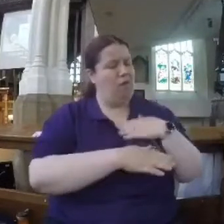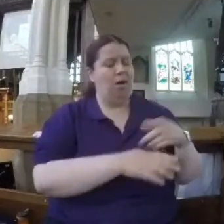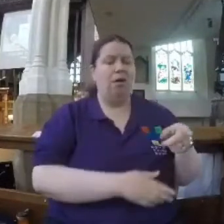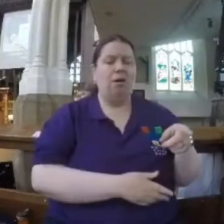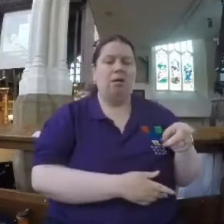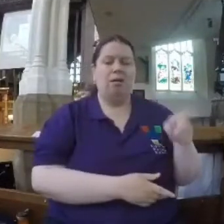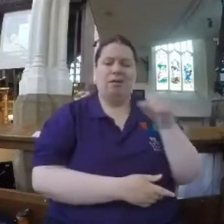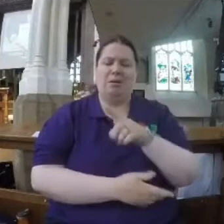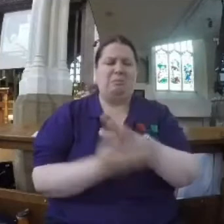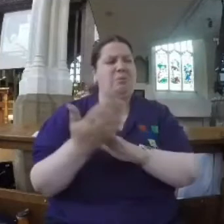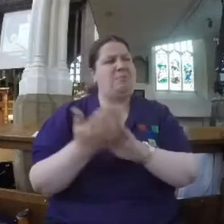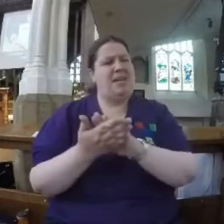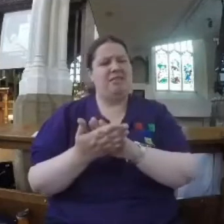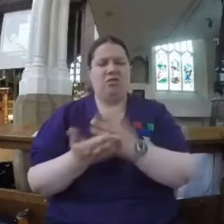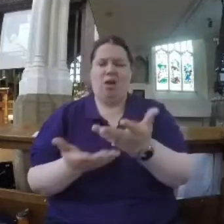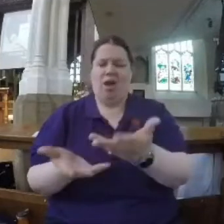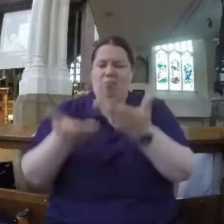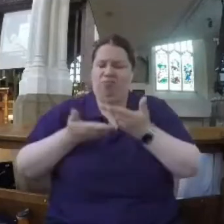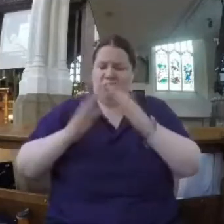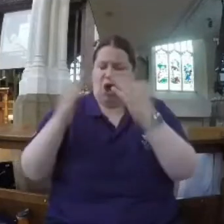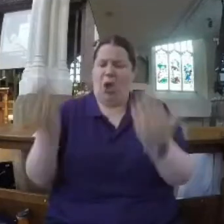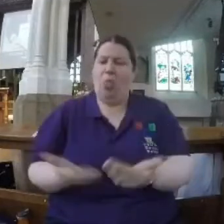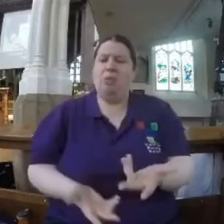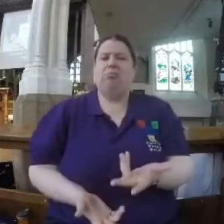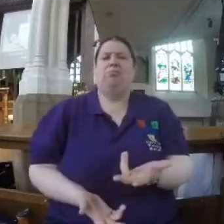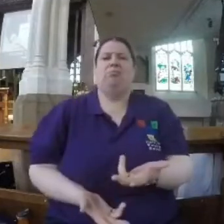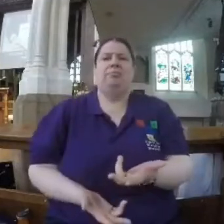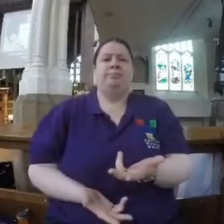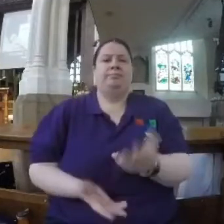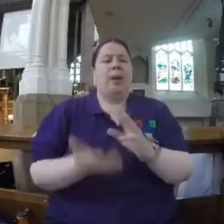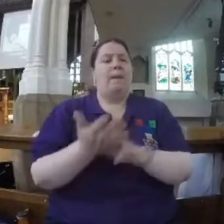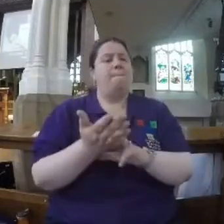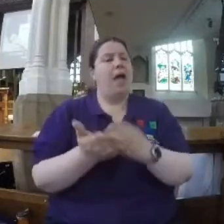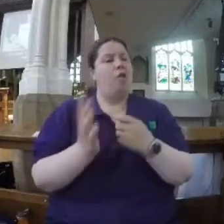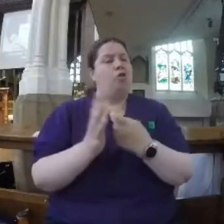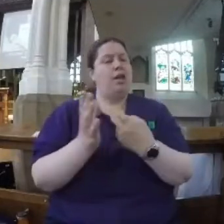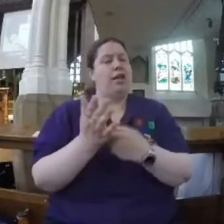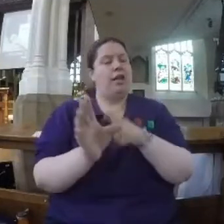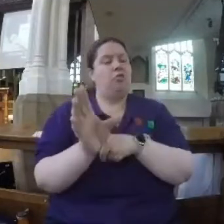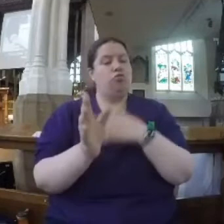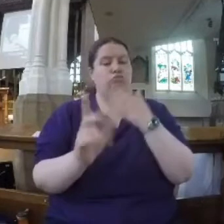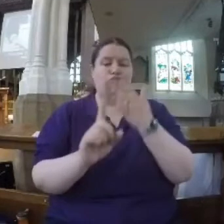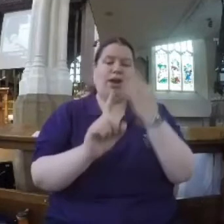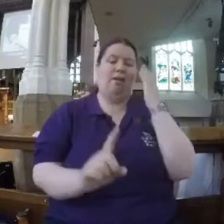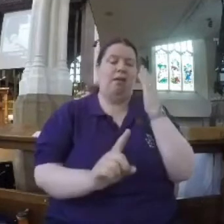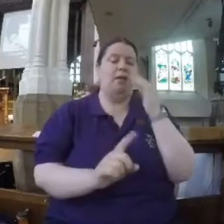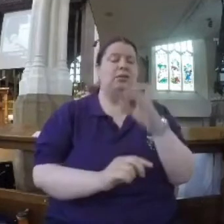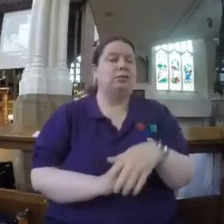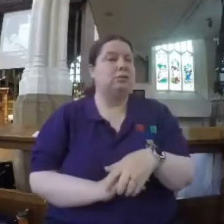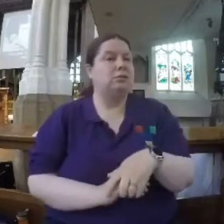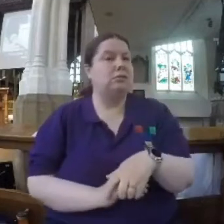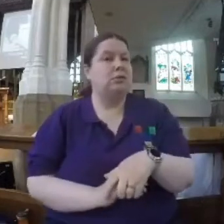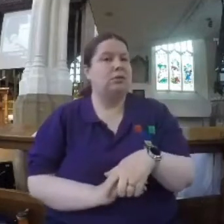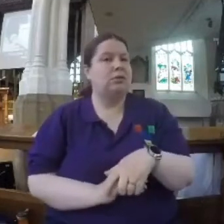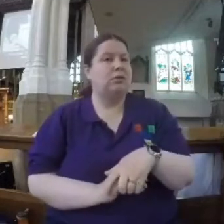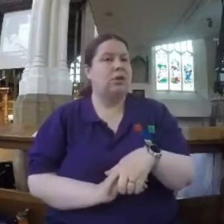of God. This is something Mary recognised and that she described in the song that she wrote, in Mary's song, our